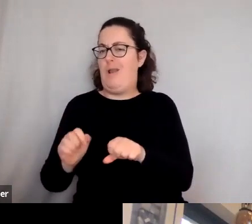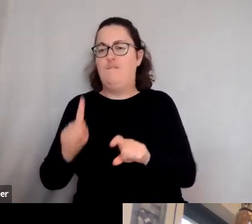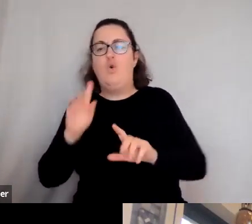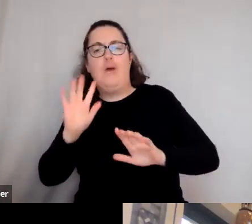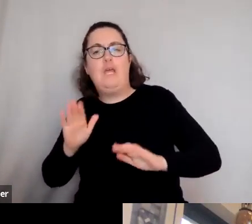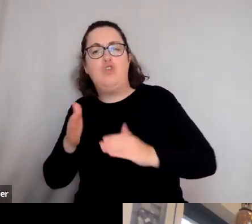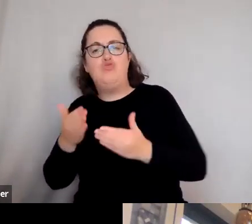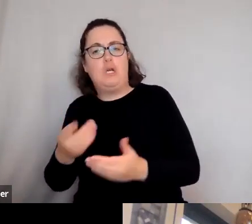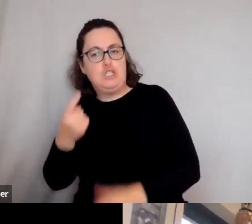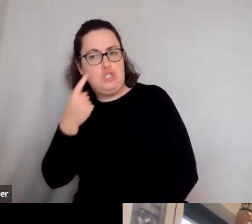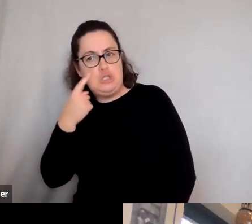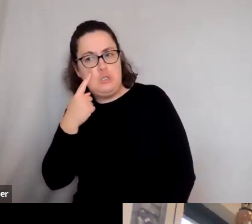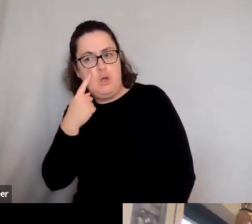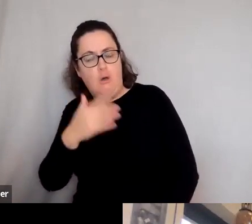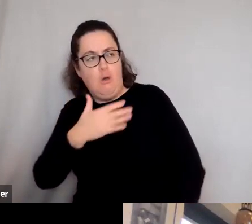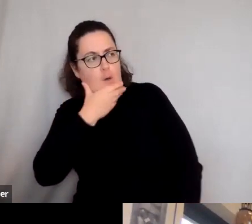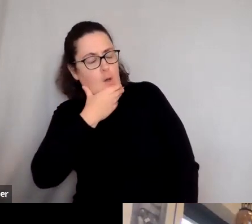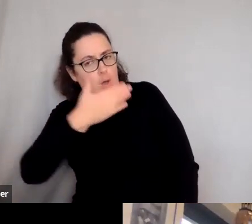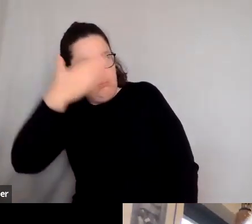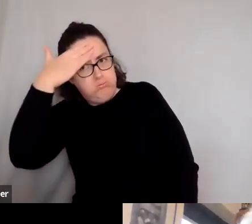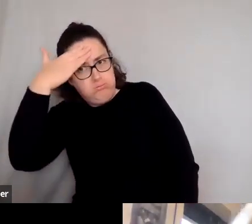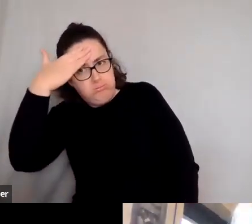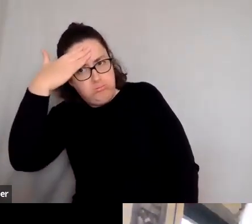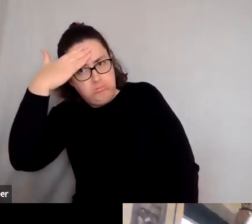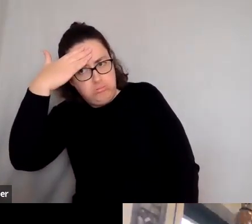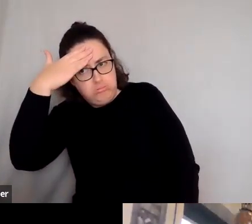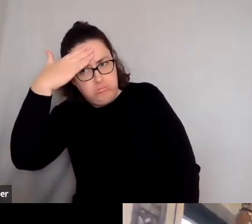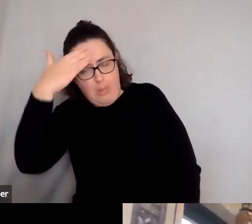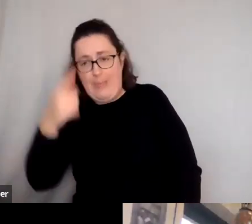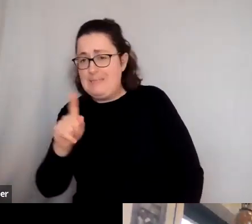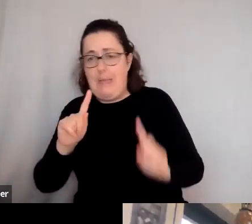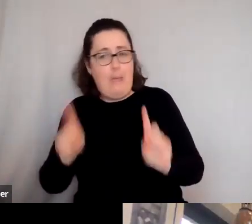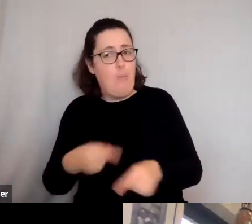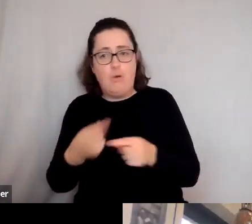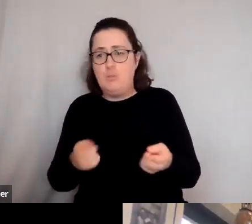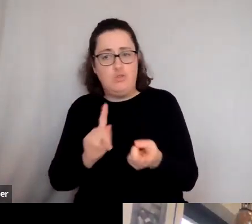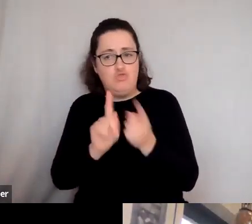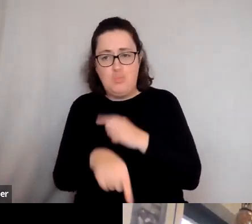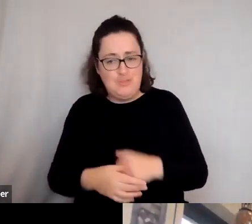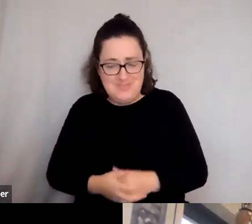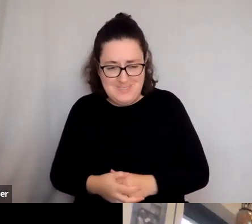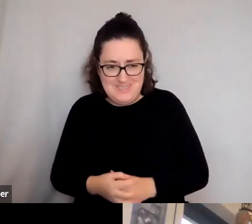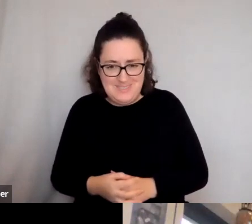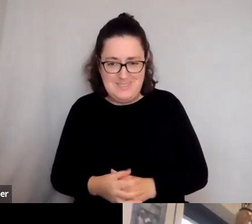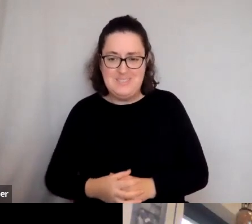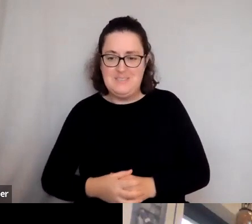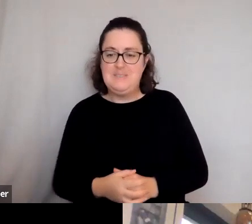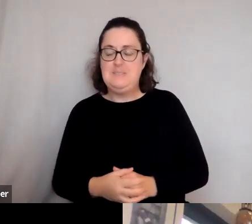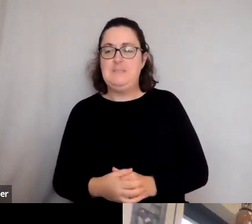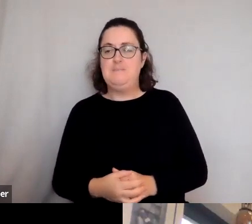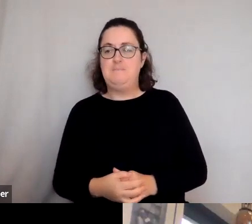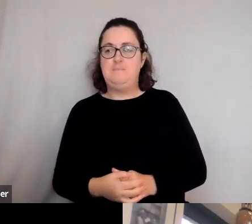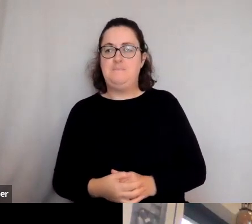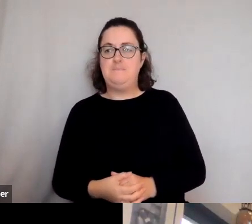the world of classics? Oh God. Well, that's, that's almost, um, impossible to answer. I mean, what I think I would say is,